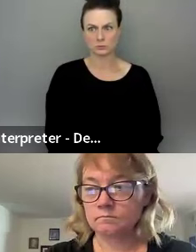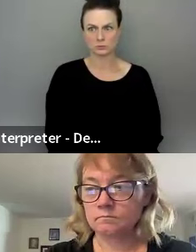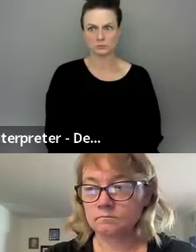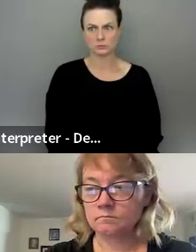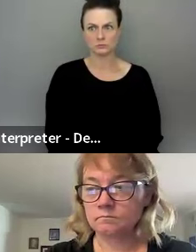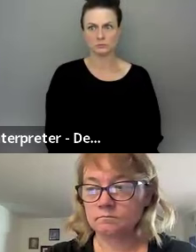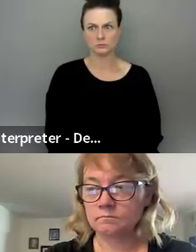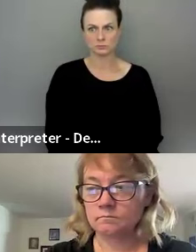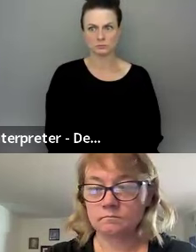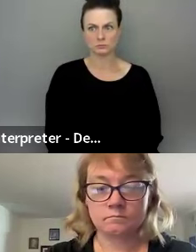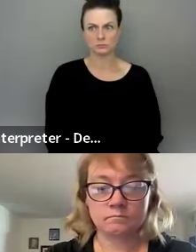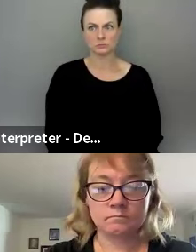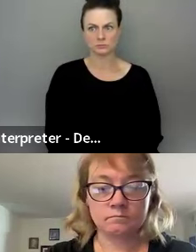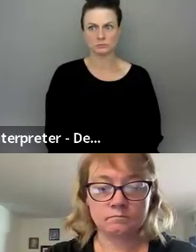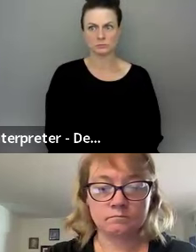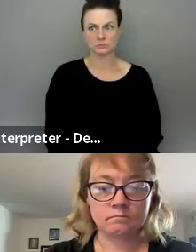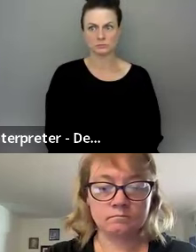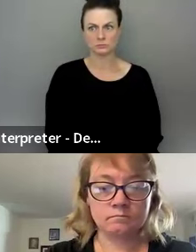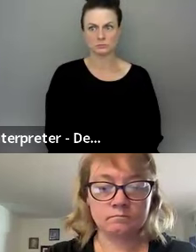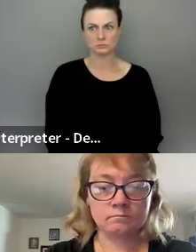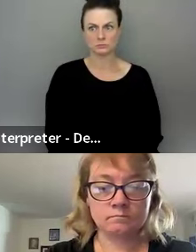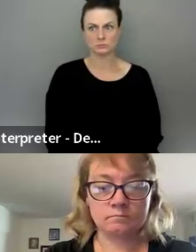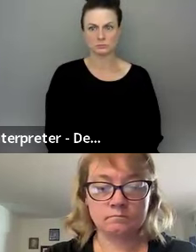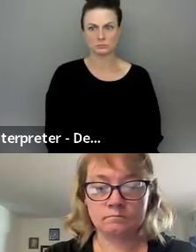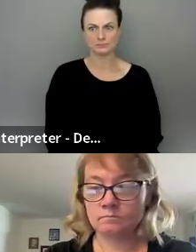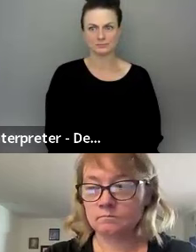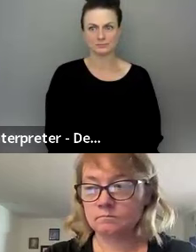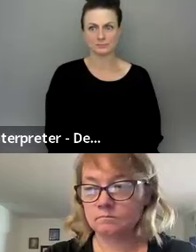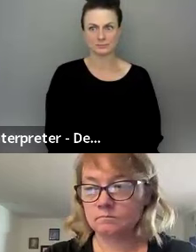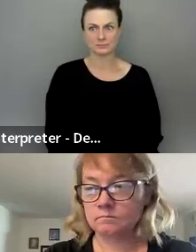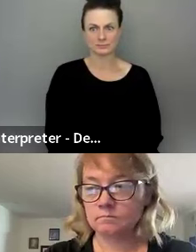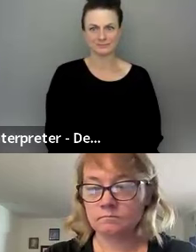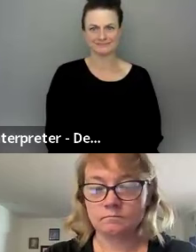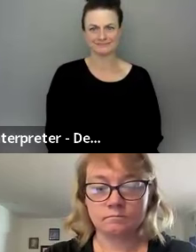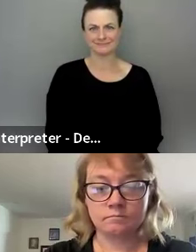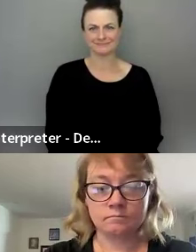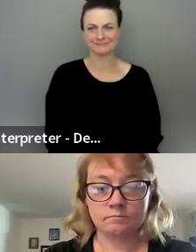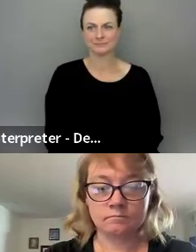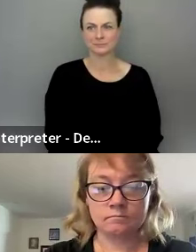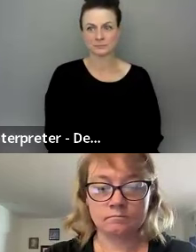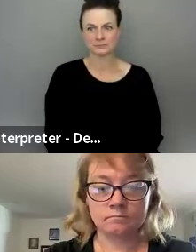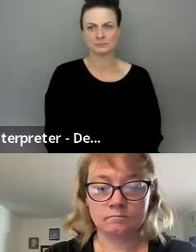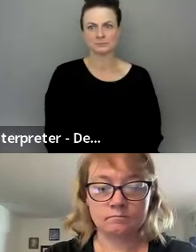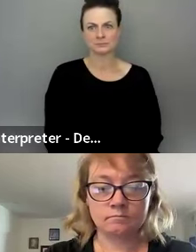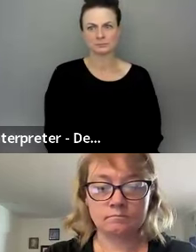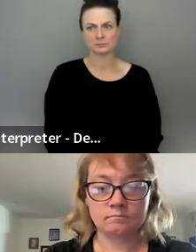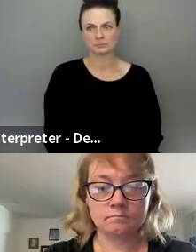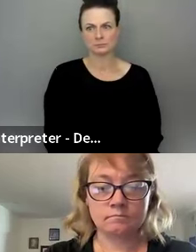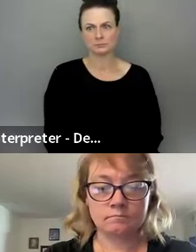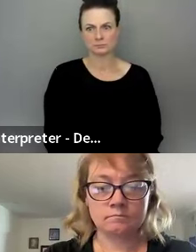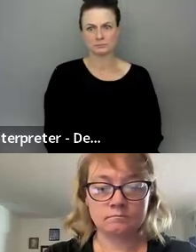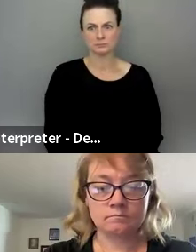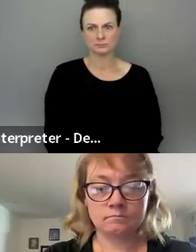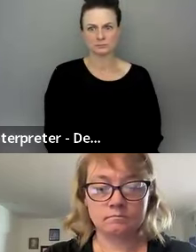CNCF and I hope they will implement it for KubeCon because we darn need